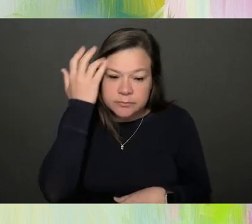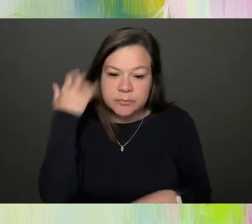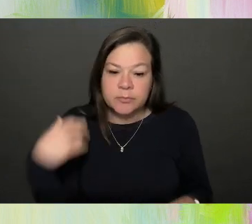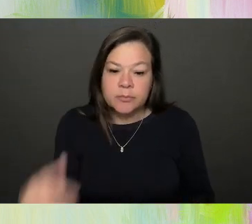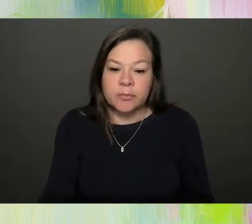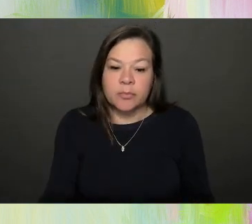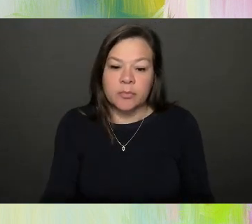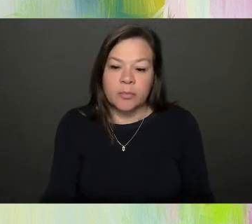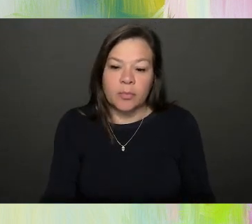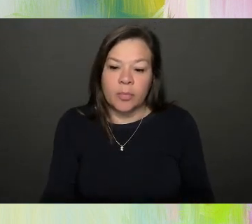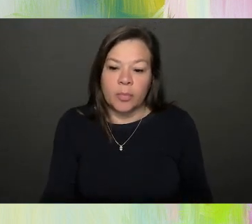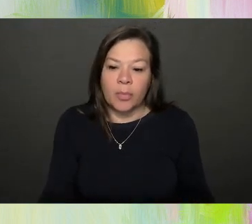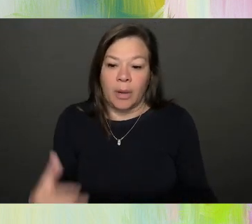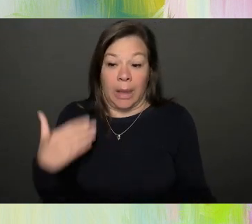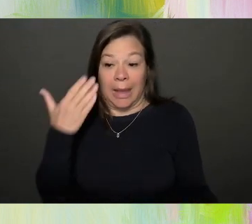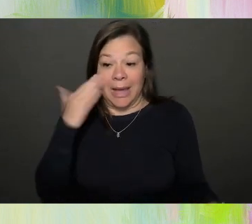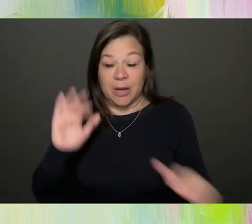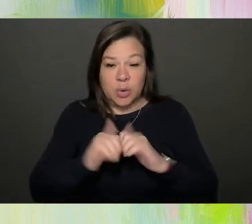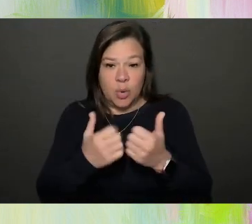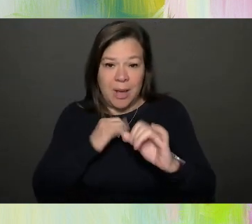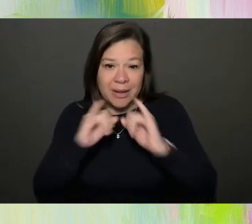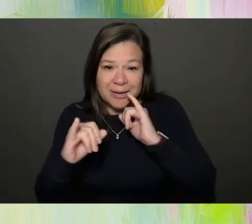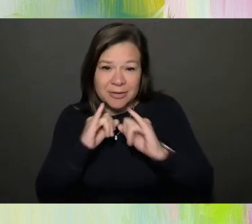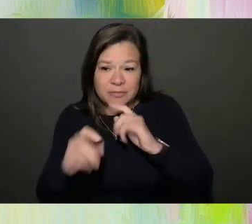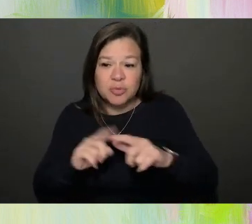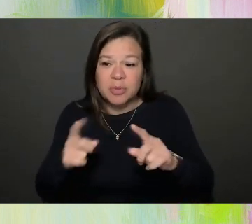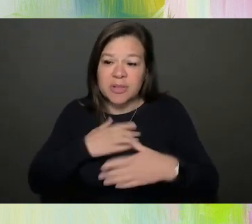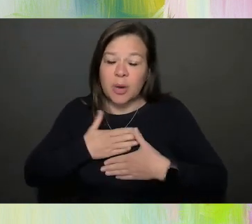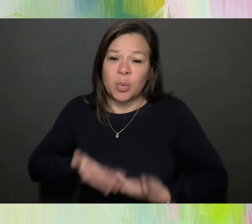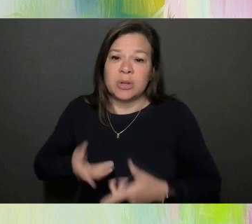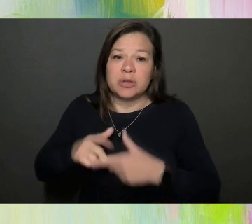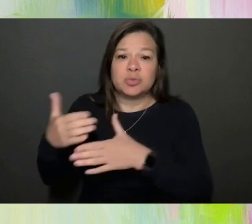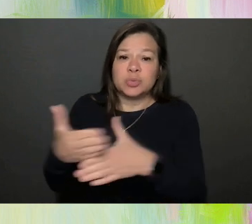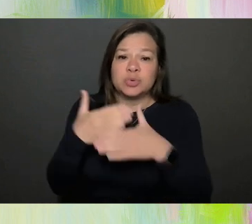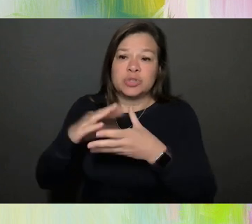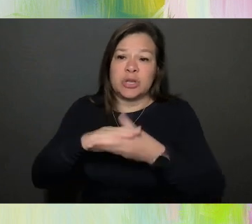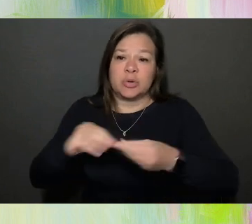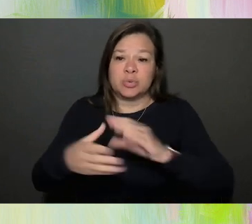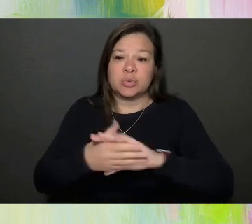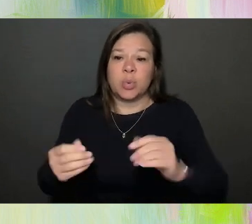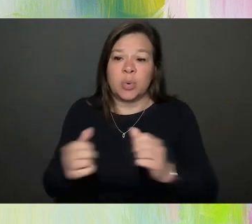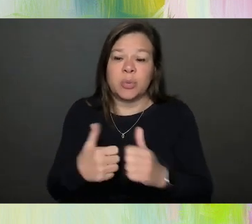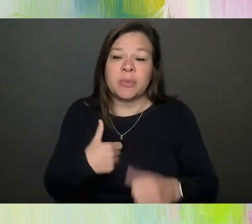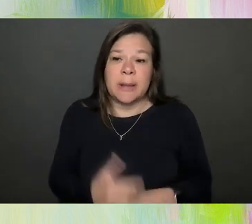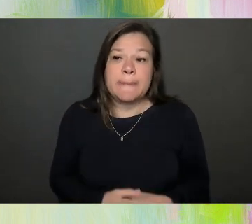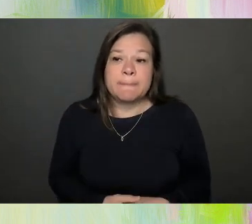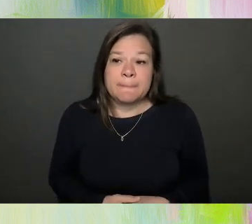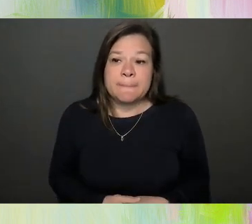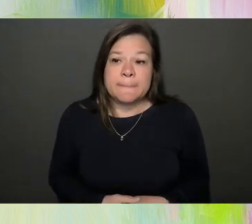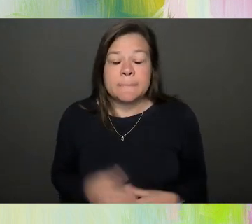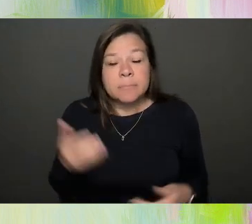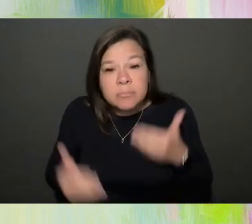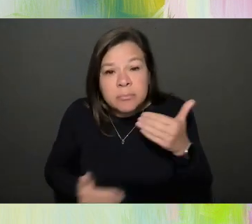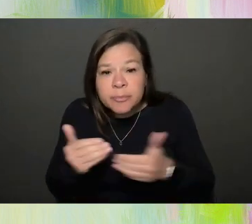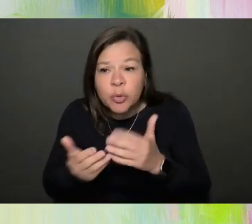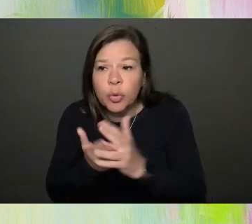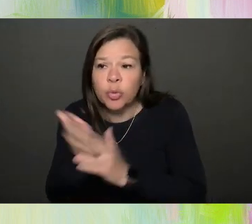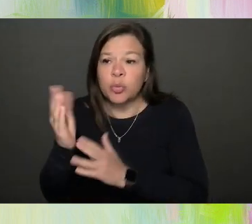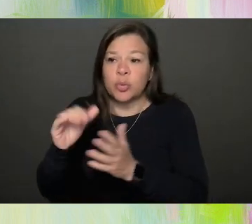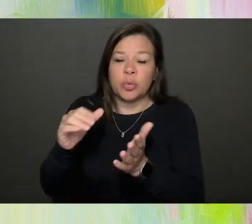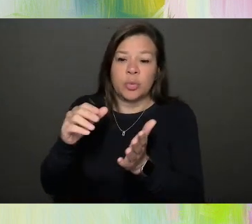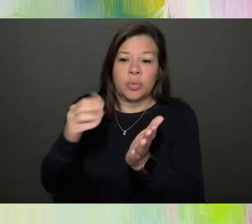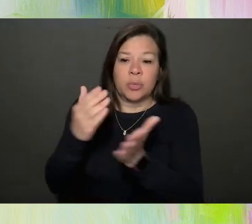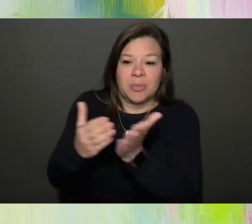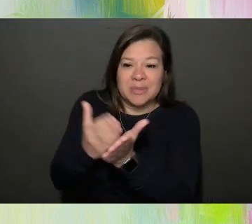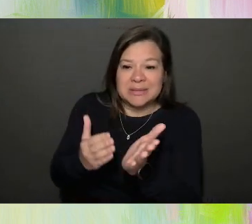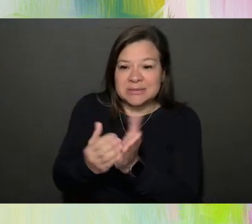interview, but they were still willing to share their story with me. And going through these pieces and growing with other people and being able to